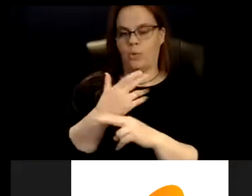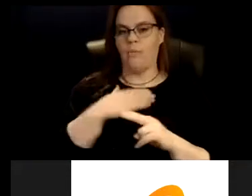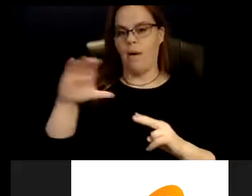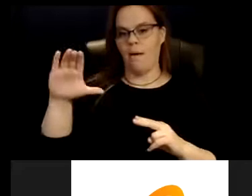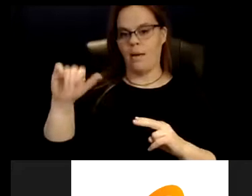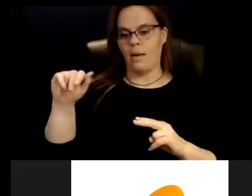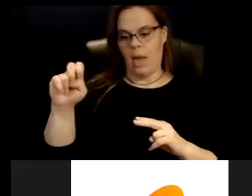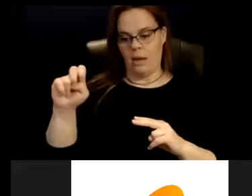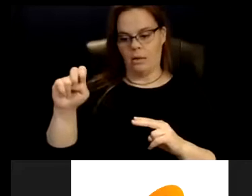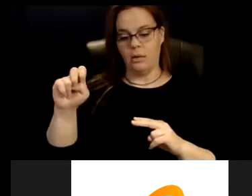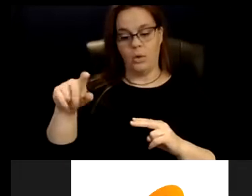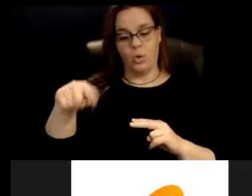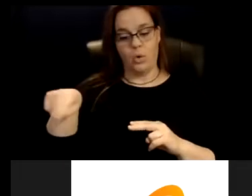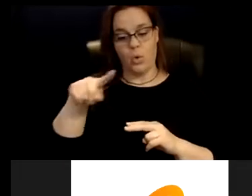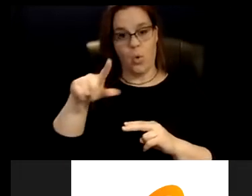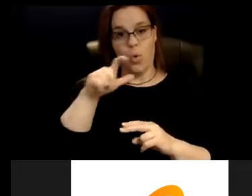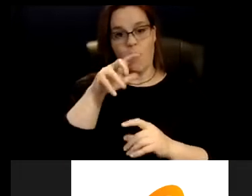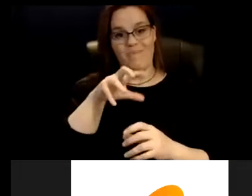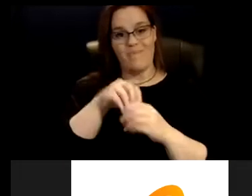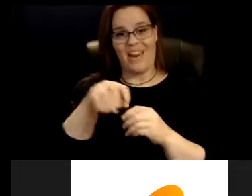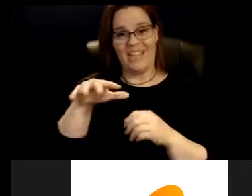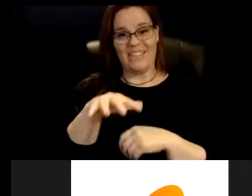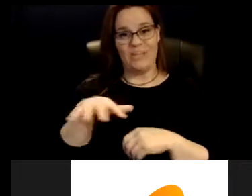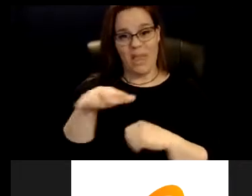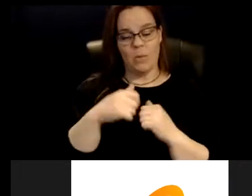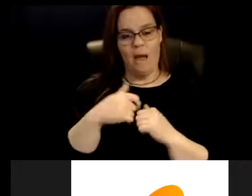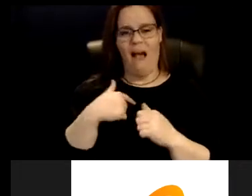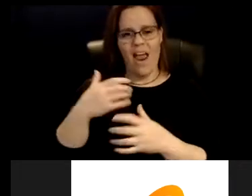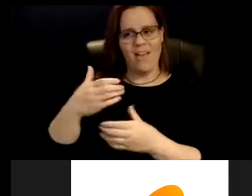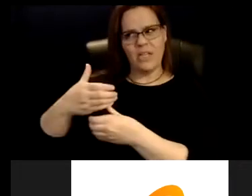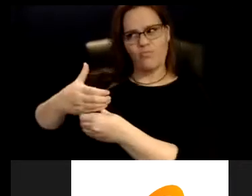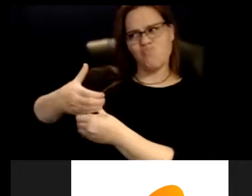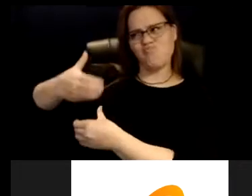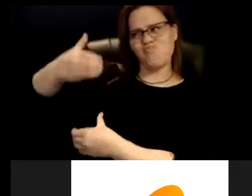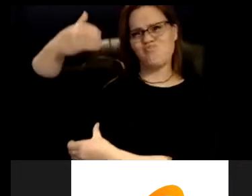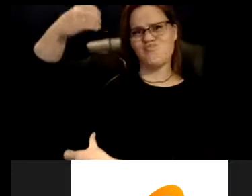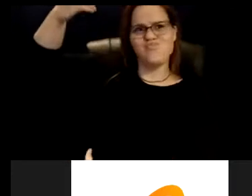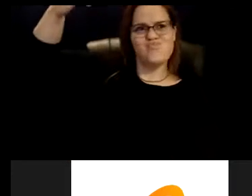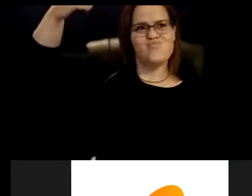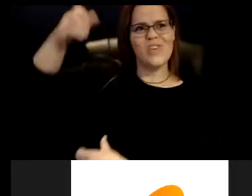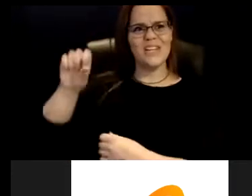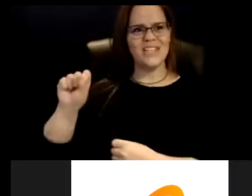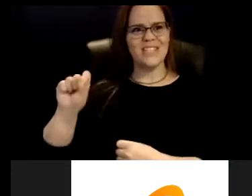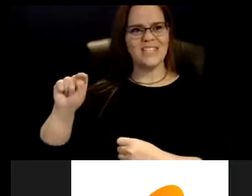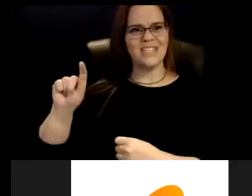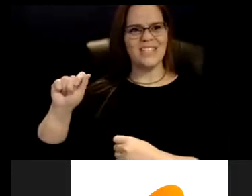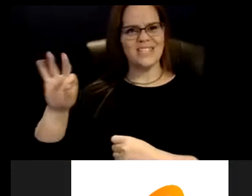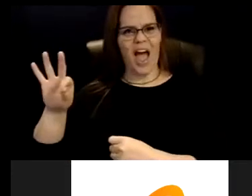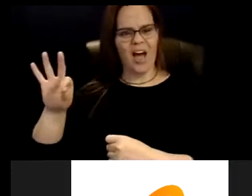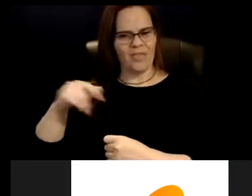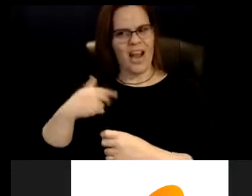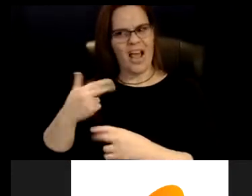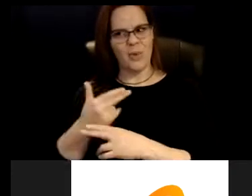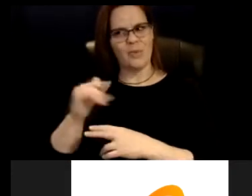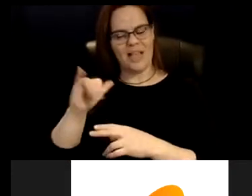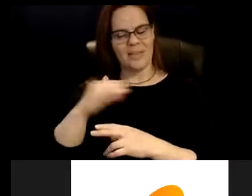in space with me has seen, I have this like mighty staff that I use as a cane. Cause I also sort of use it as a tripod if I need to sort of brace